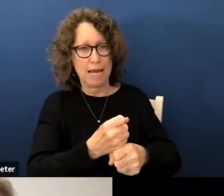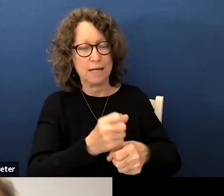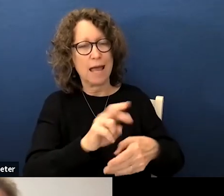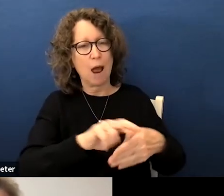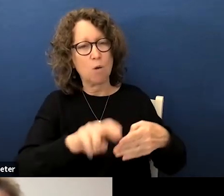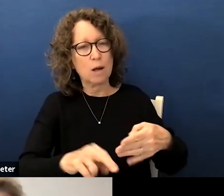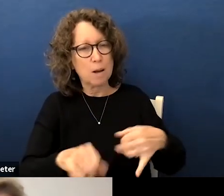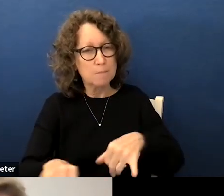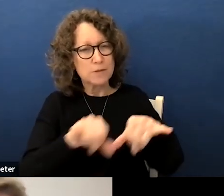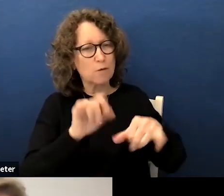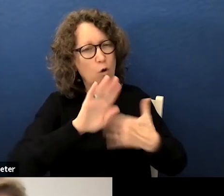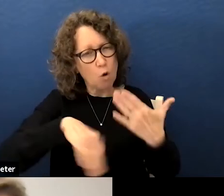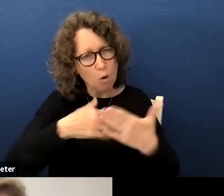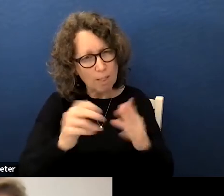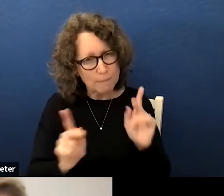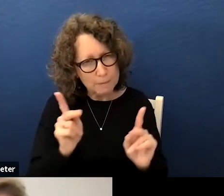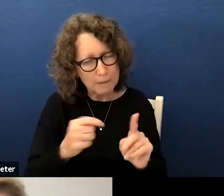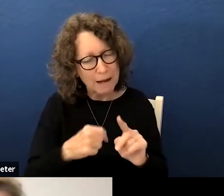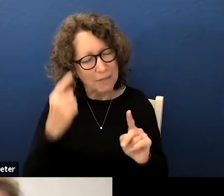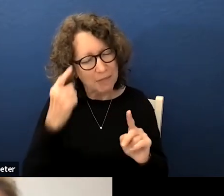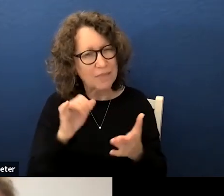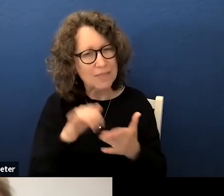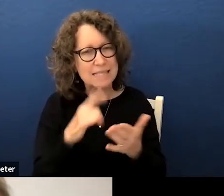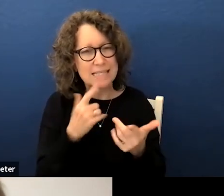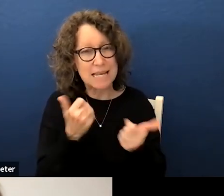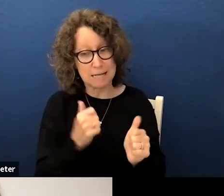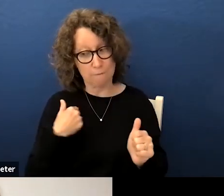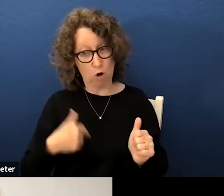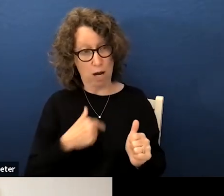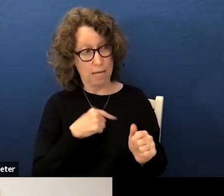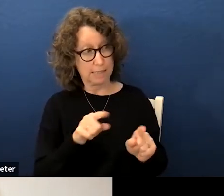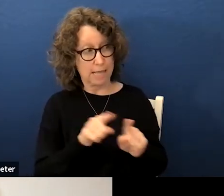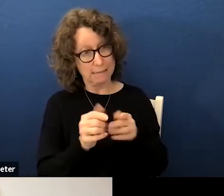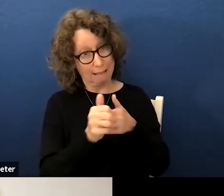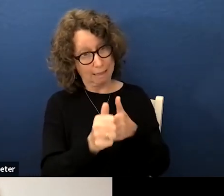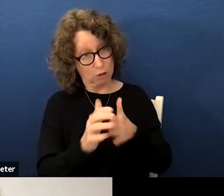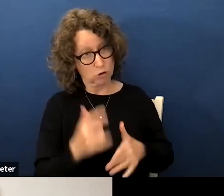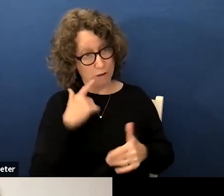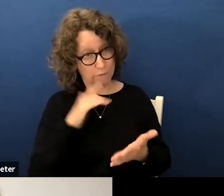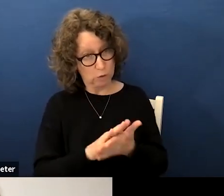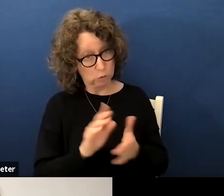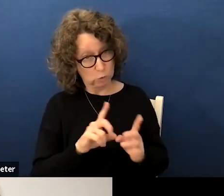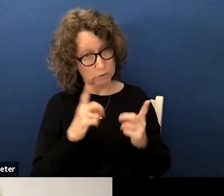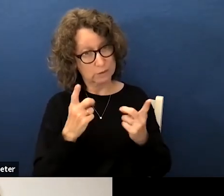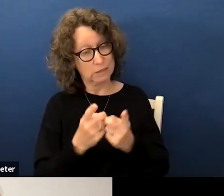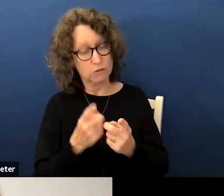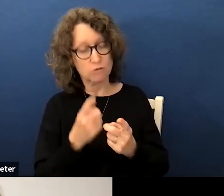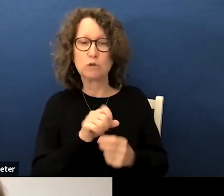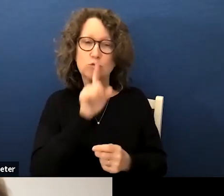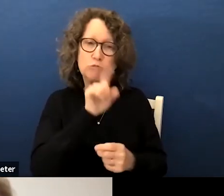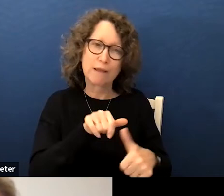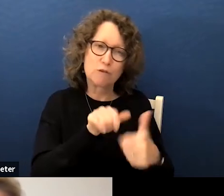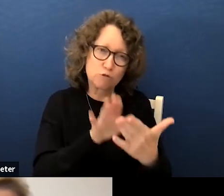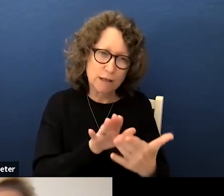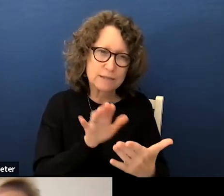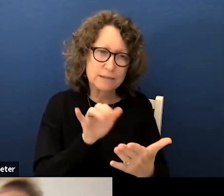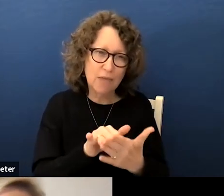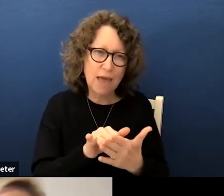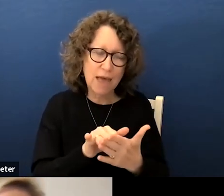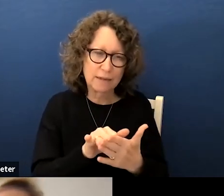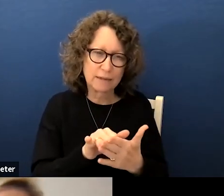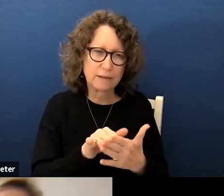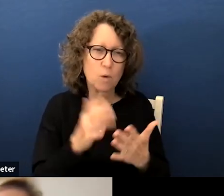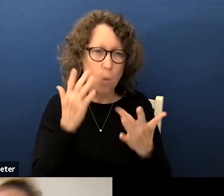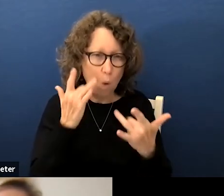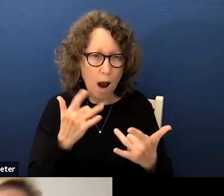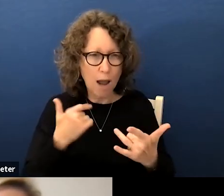for everyone and i think this is an attempt for us as leaders of the school district to really address that purpose of why